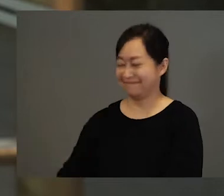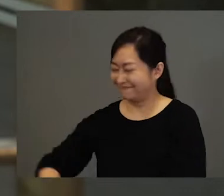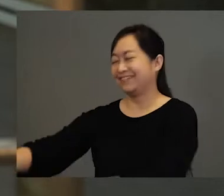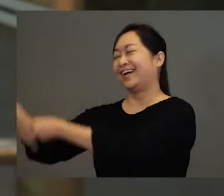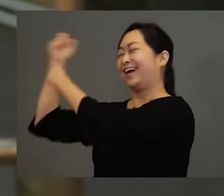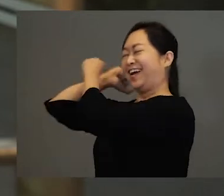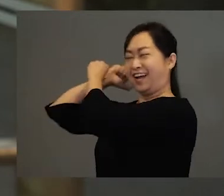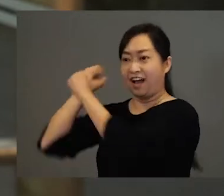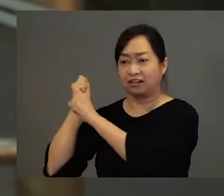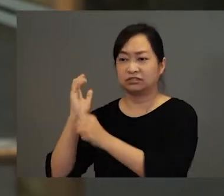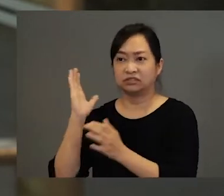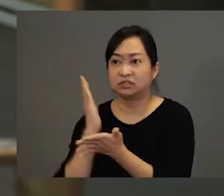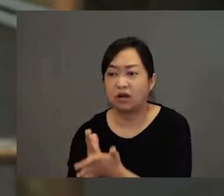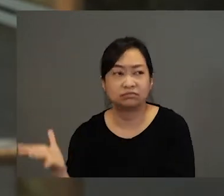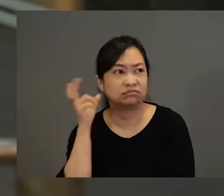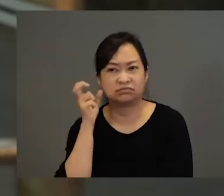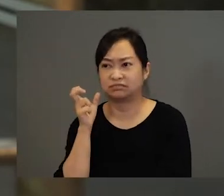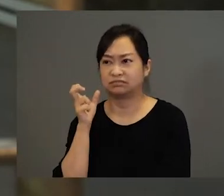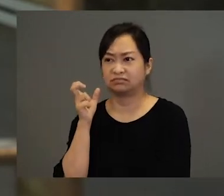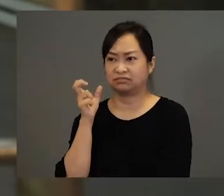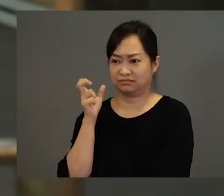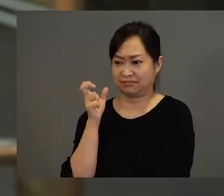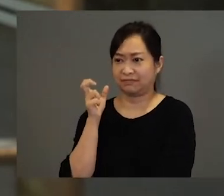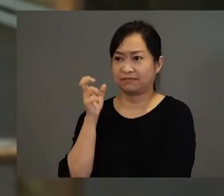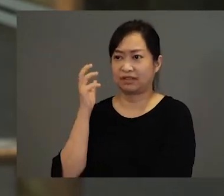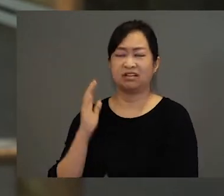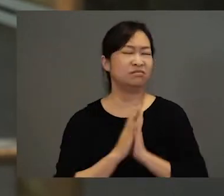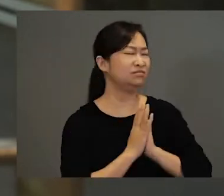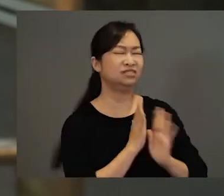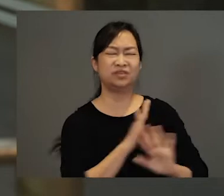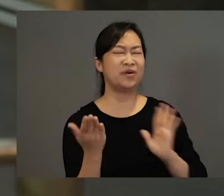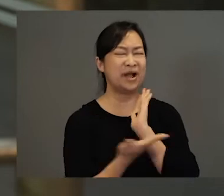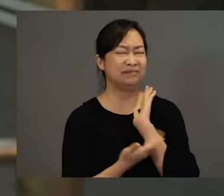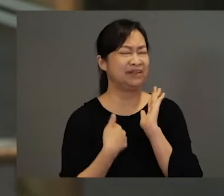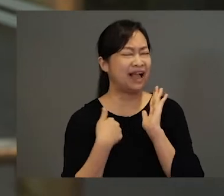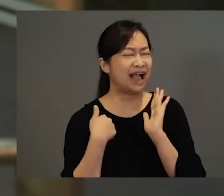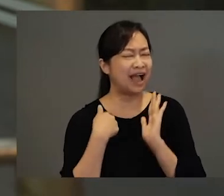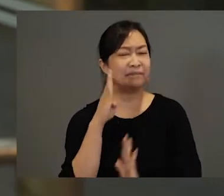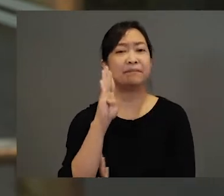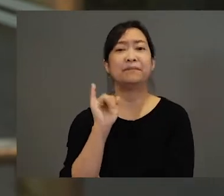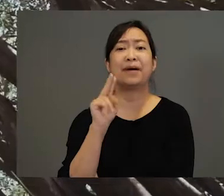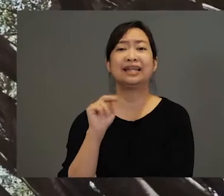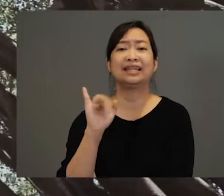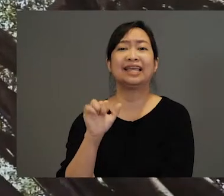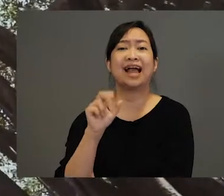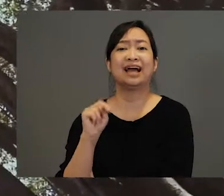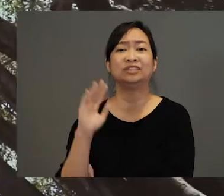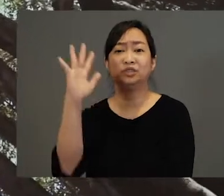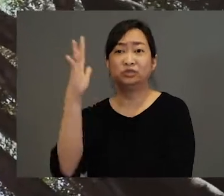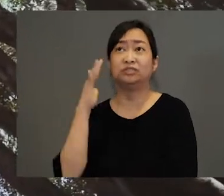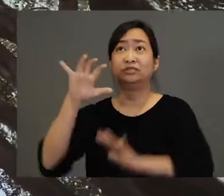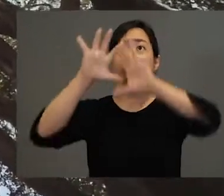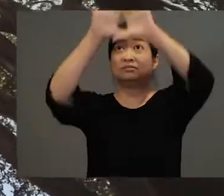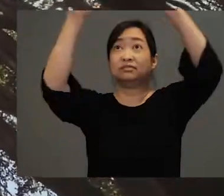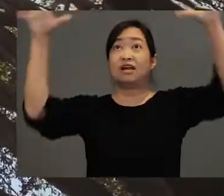lifted his hands and... Stop! Please don't cut me down. I am the banyan tree.